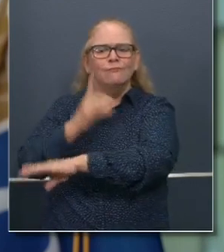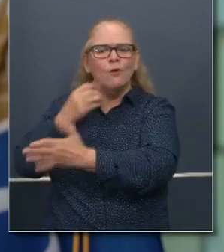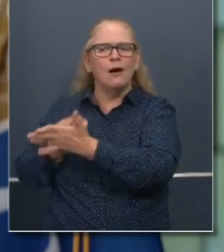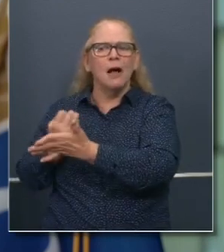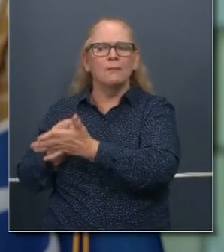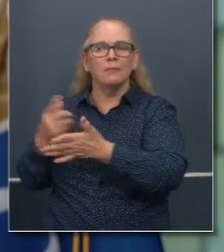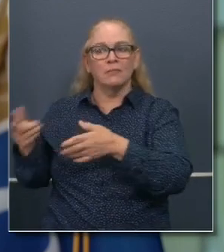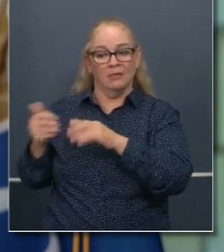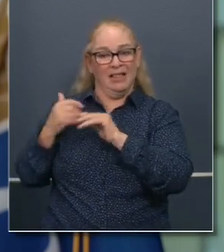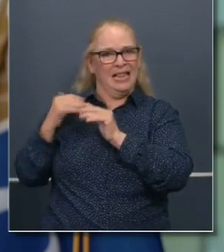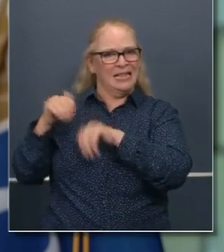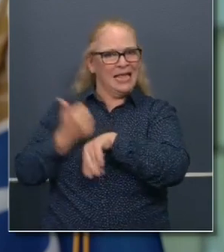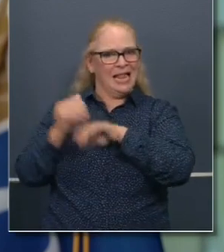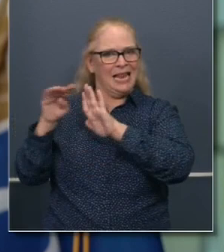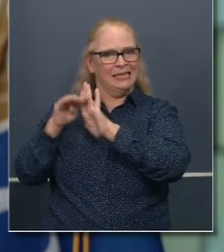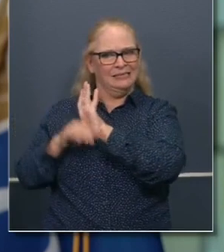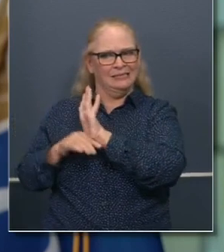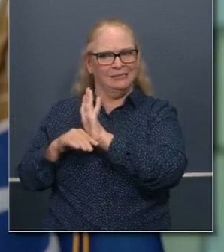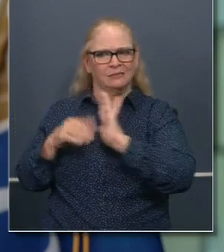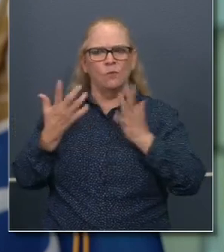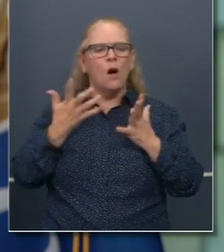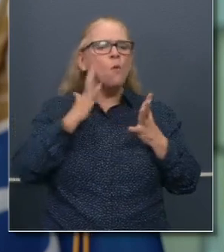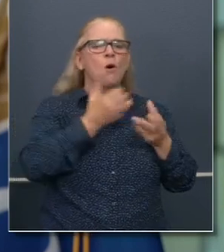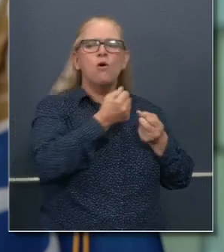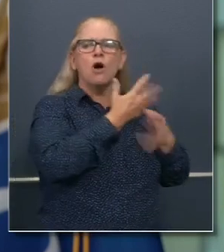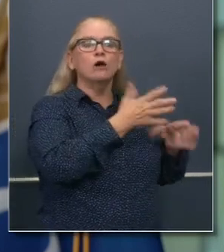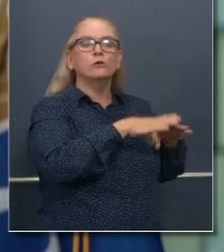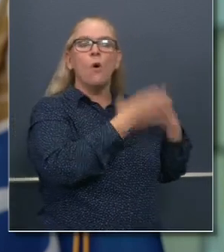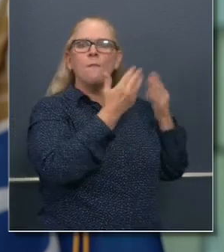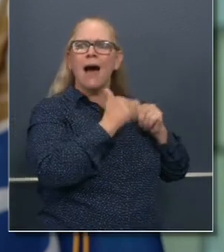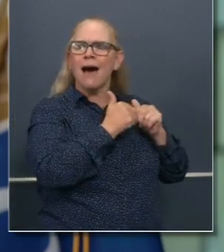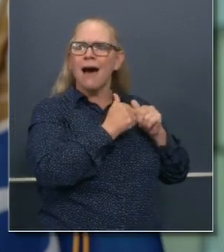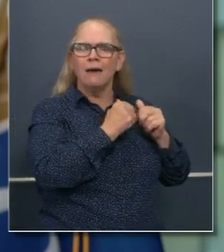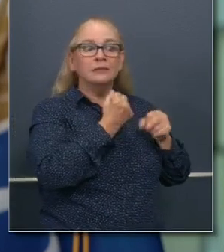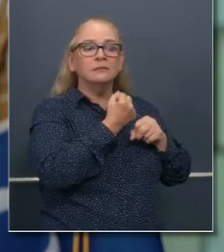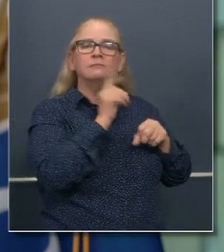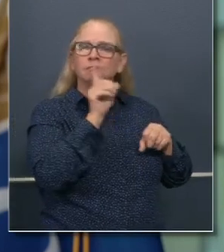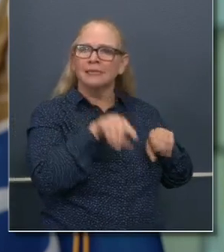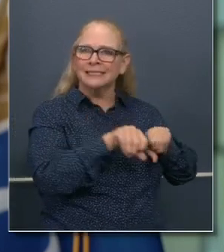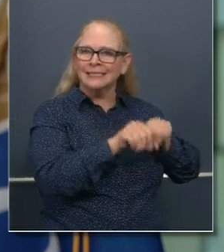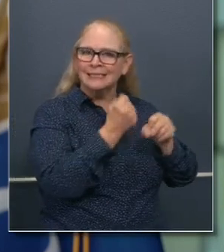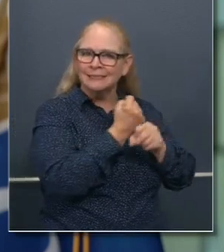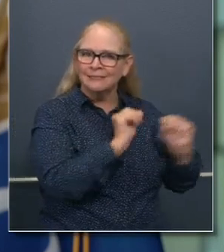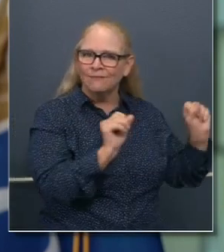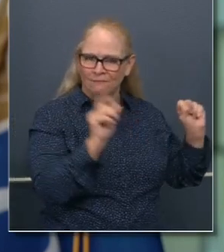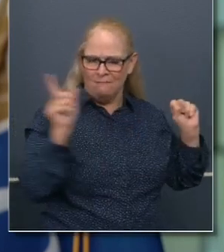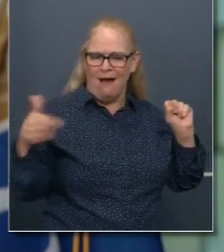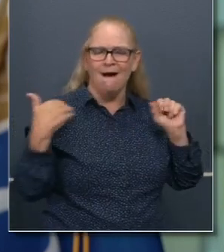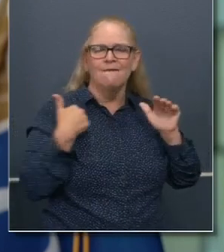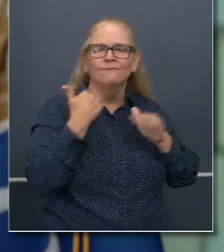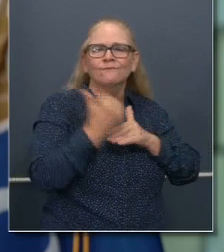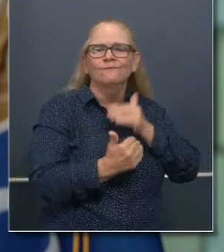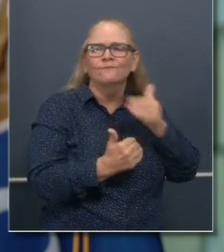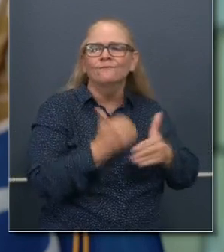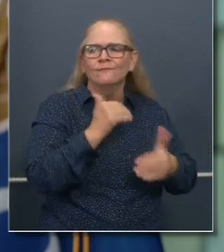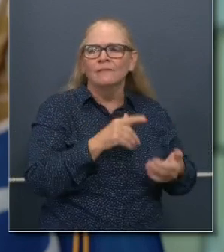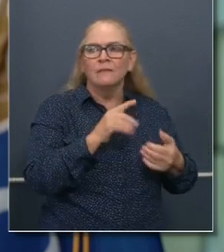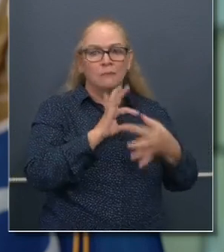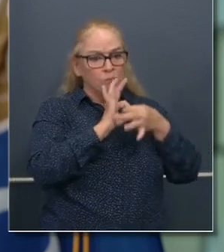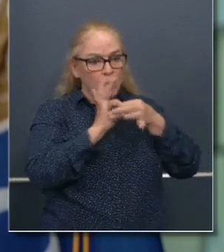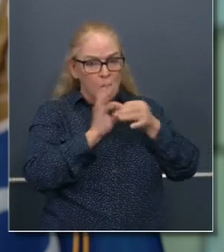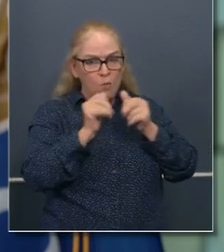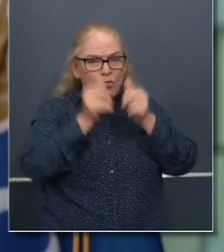when we put up guidelines. We've been doing that consistently working with health officials all up and down the state of California, and we are